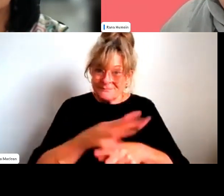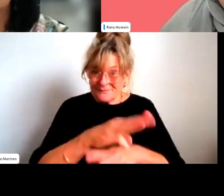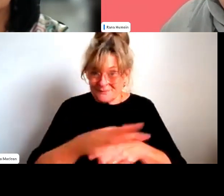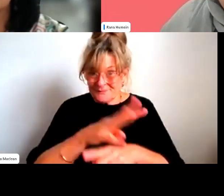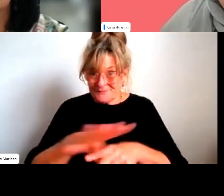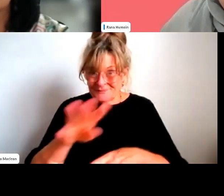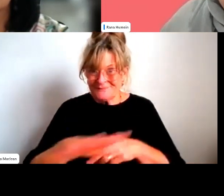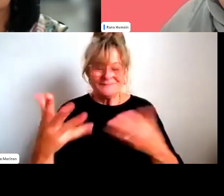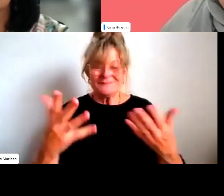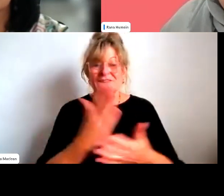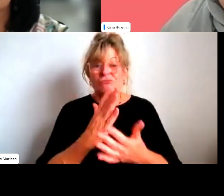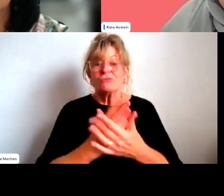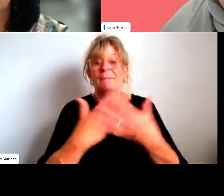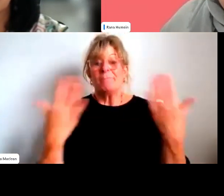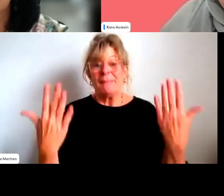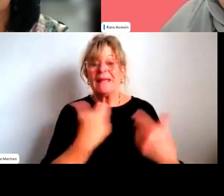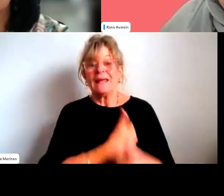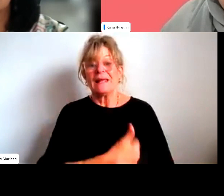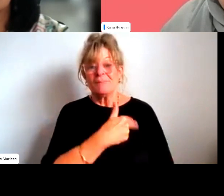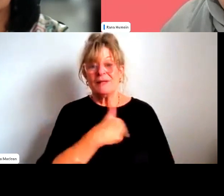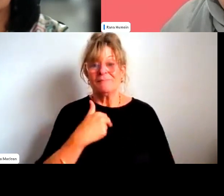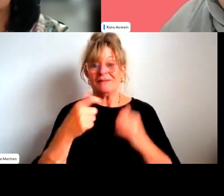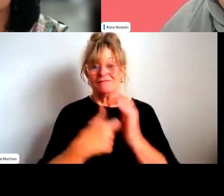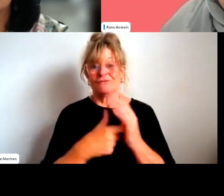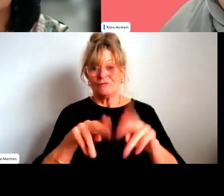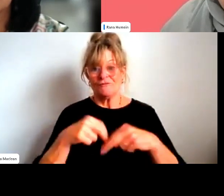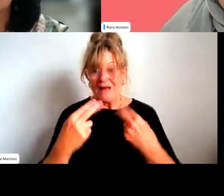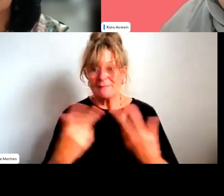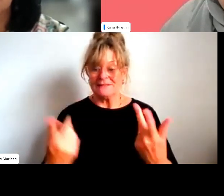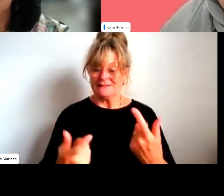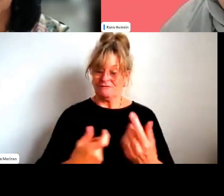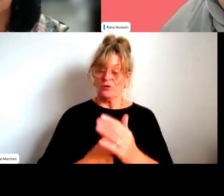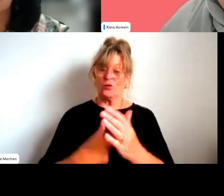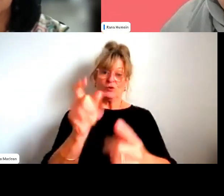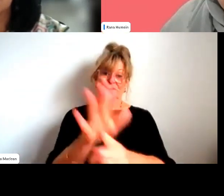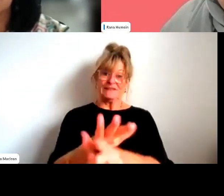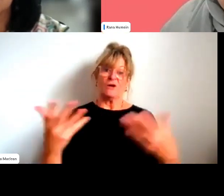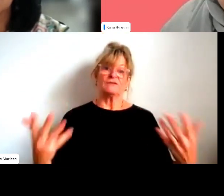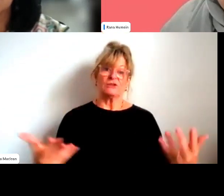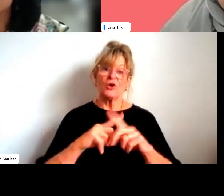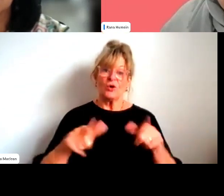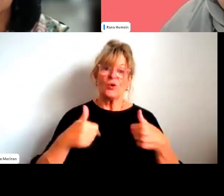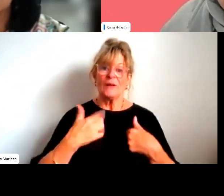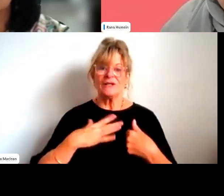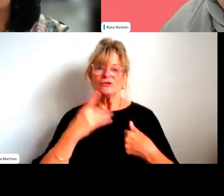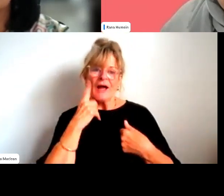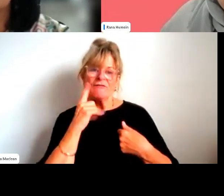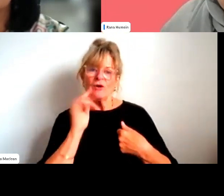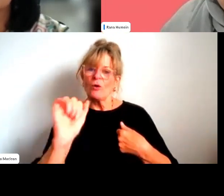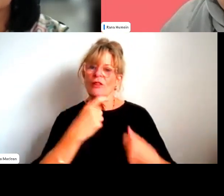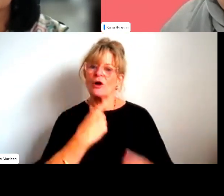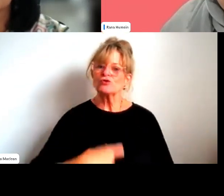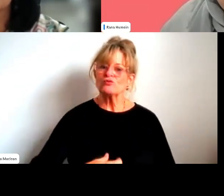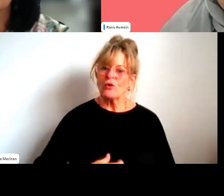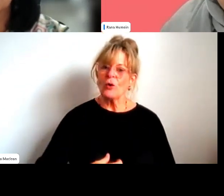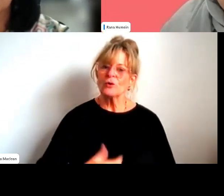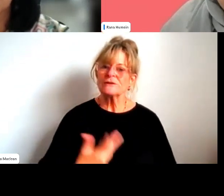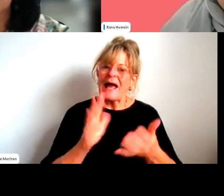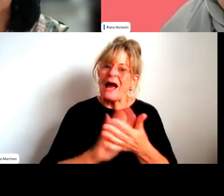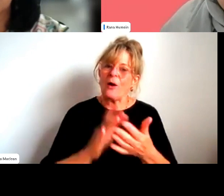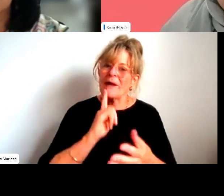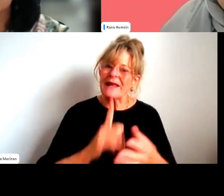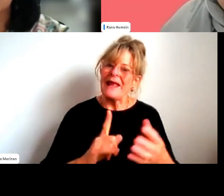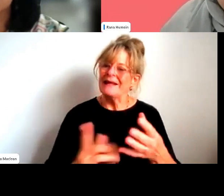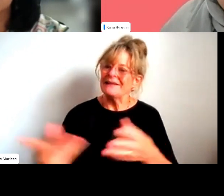It's huge on your families and your yourself as an individual. So how do we look at those roles and those structures for volunteers, administrators,